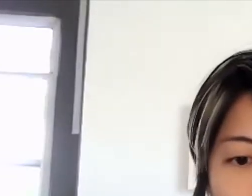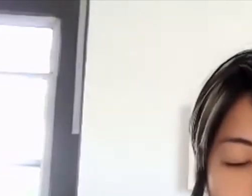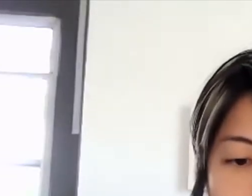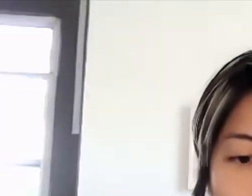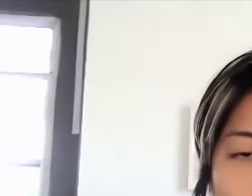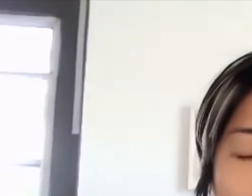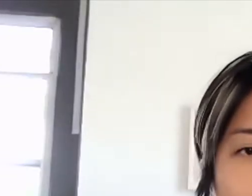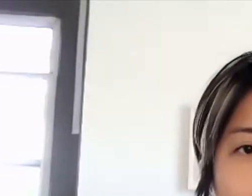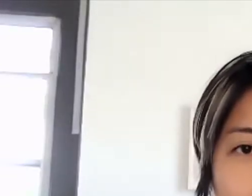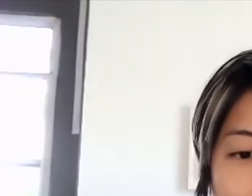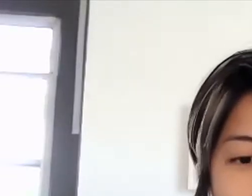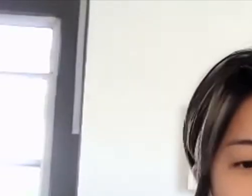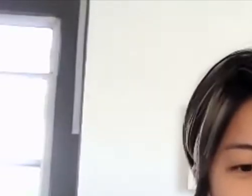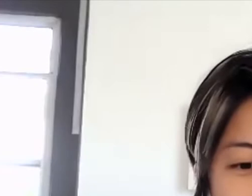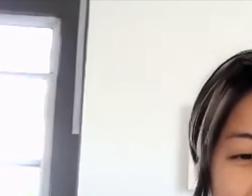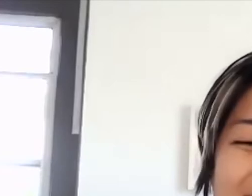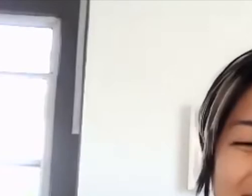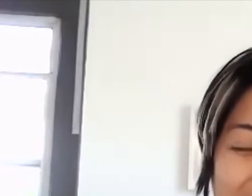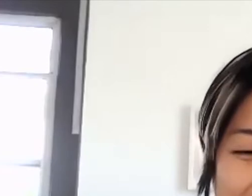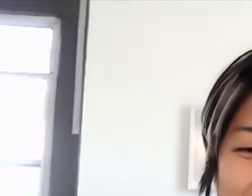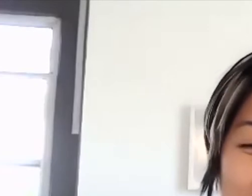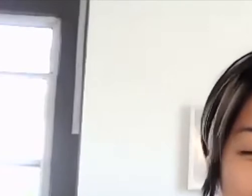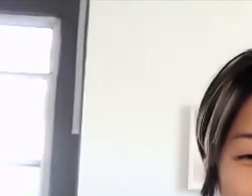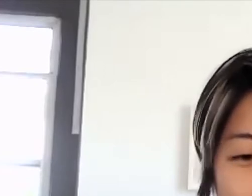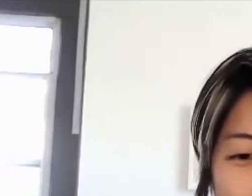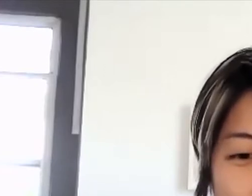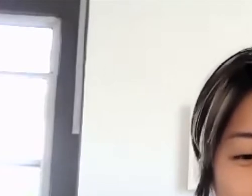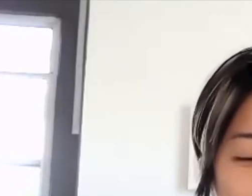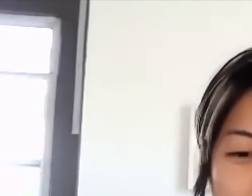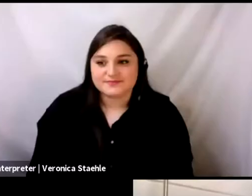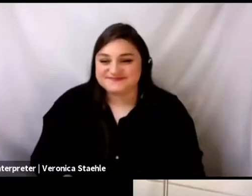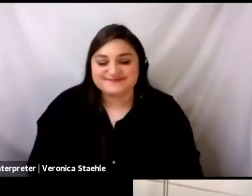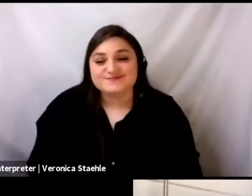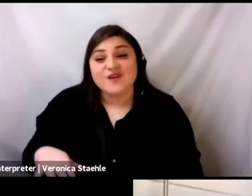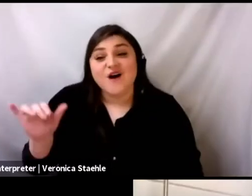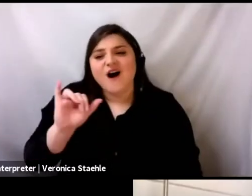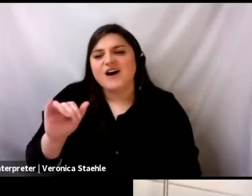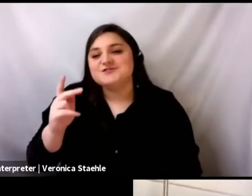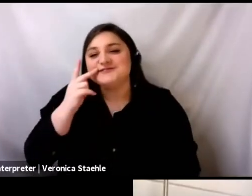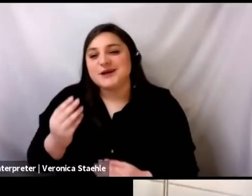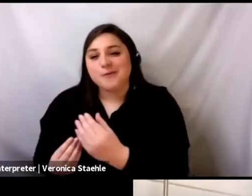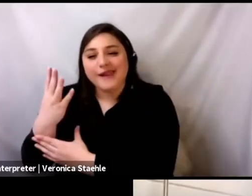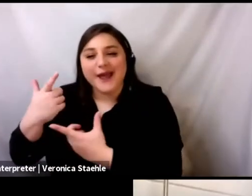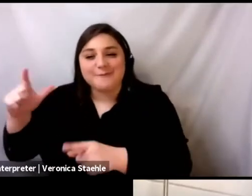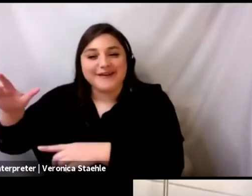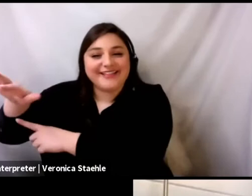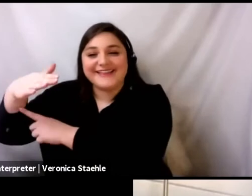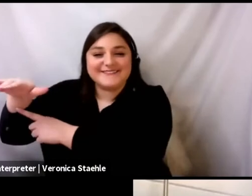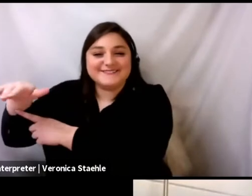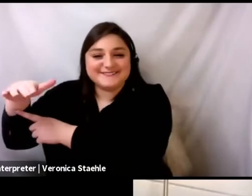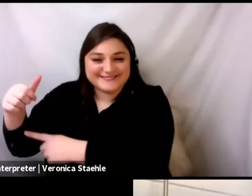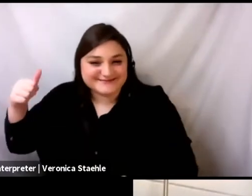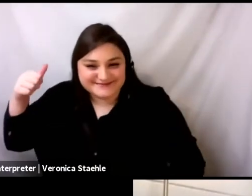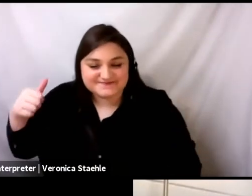a window and an AC and also a big plant. And I'm